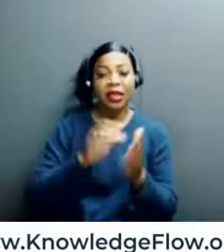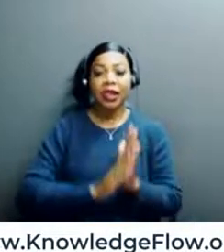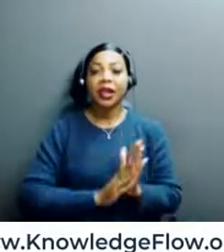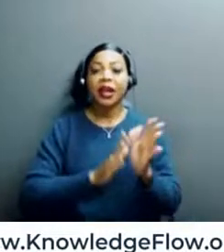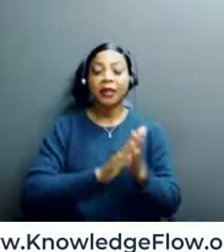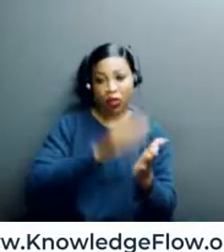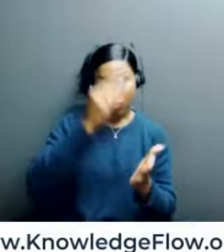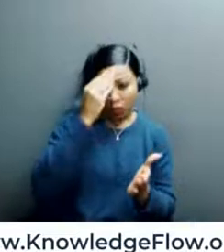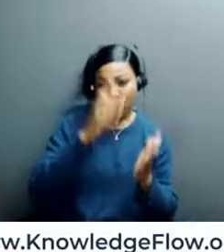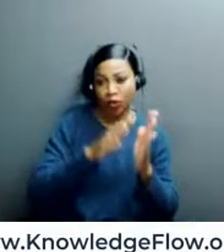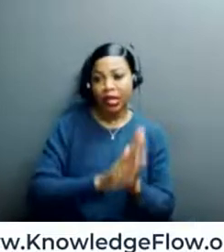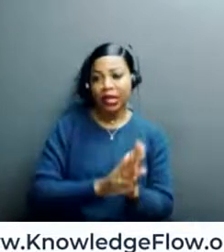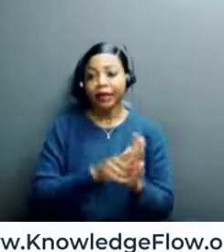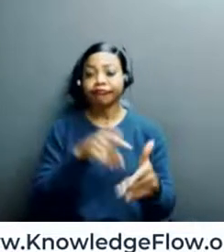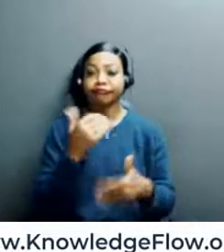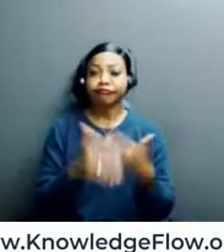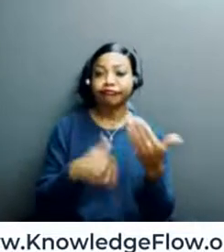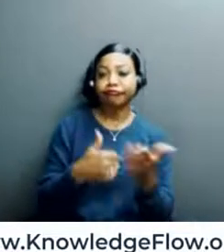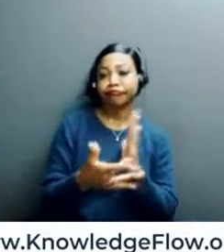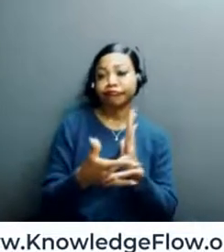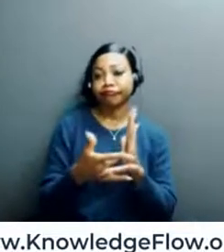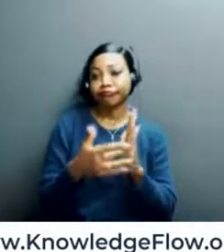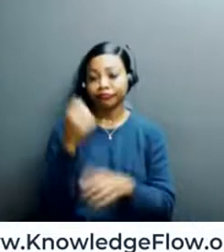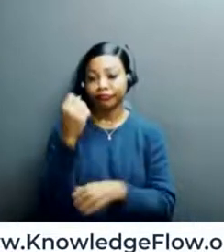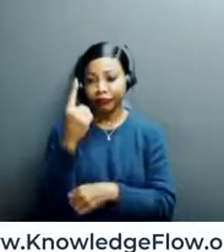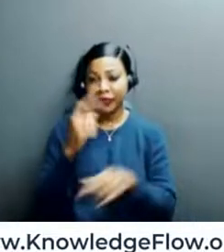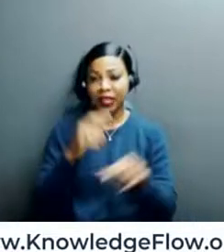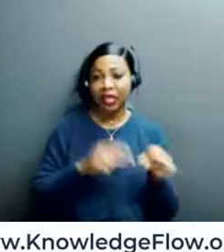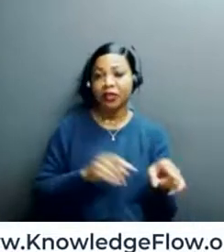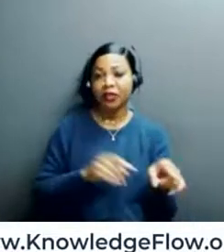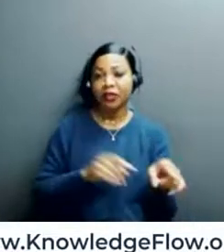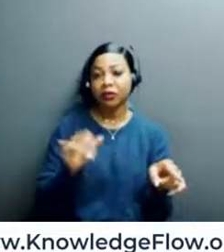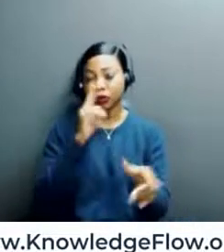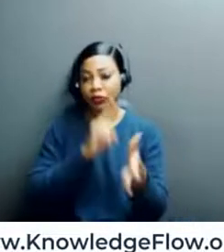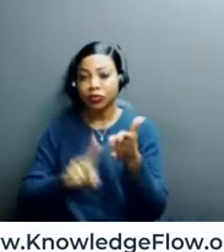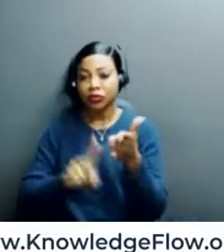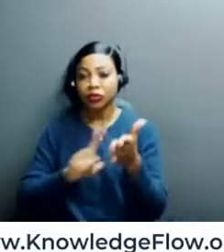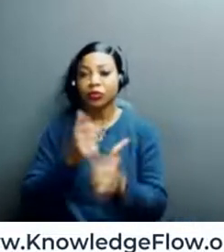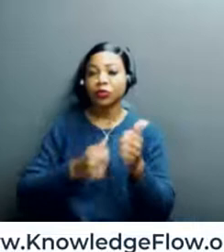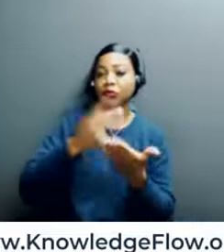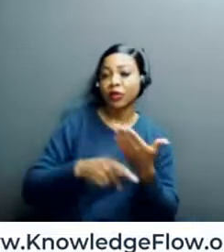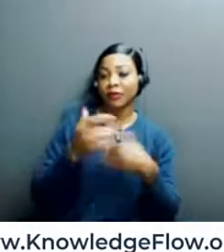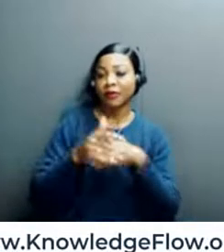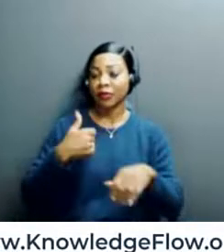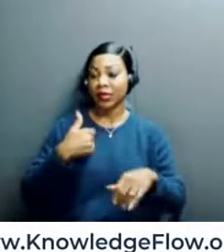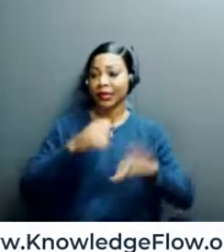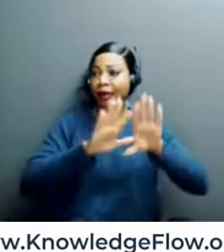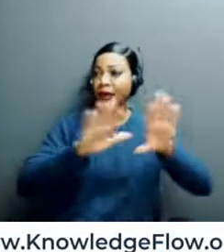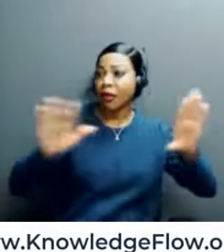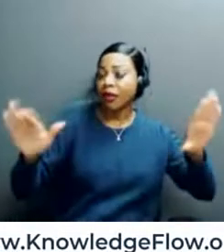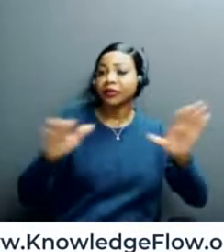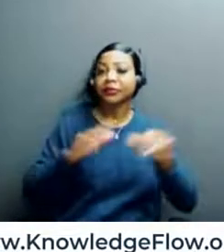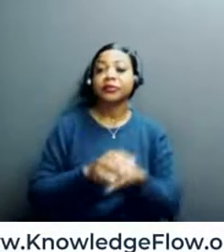and you also looked at what programs exist across the country. And I, one of them being dig it. So I would love to hear about that as well.